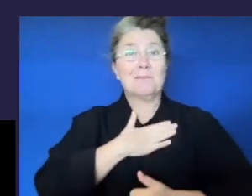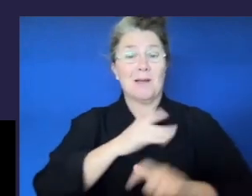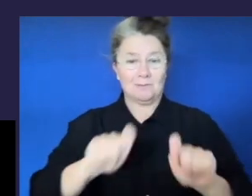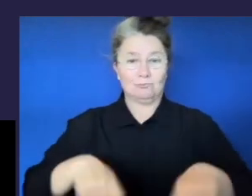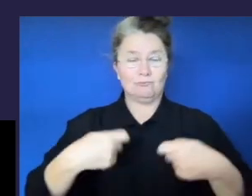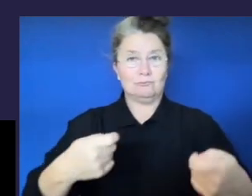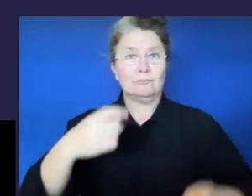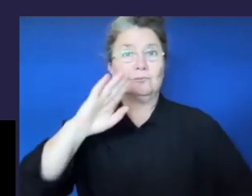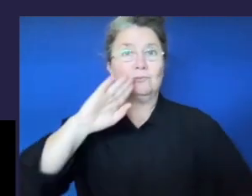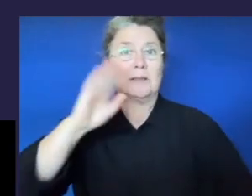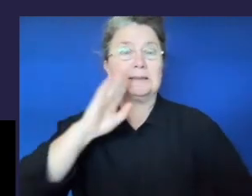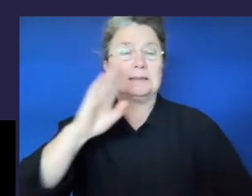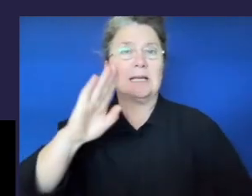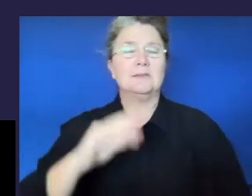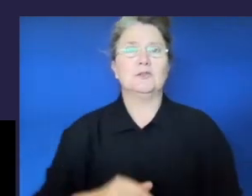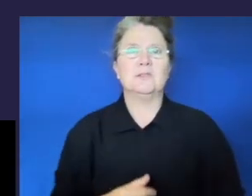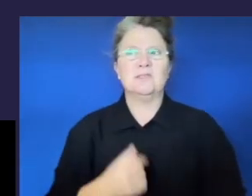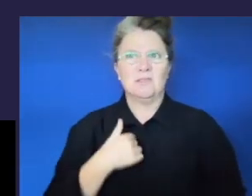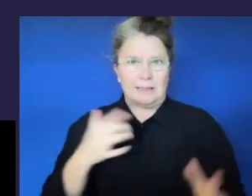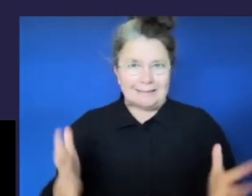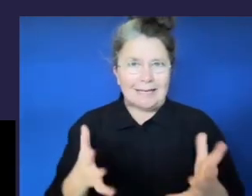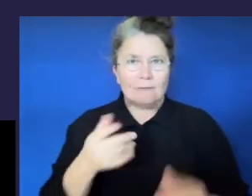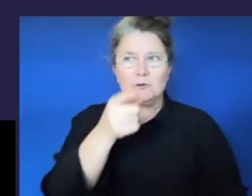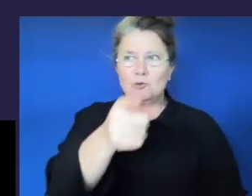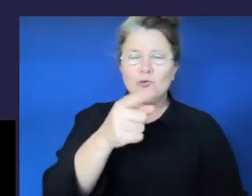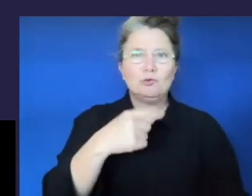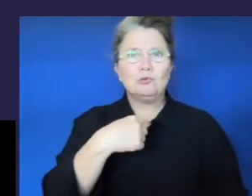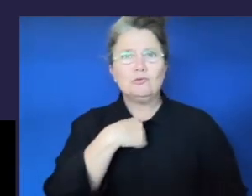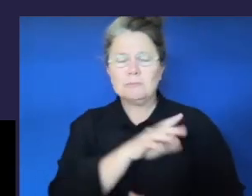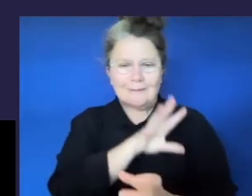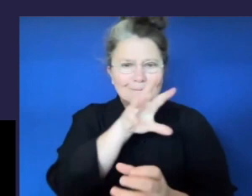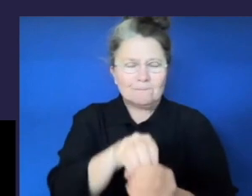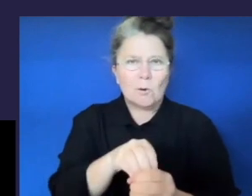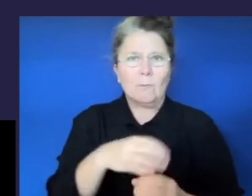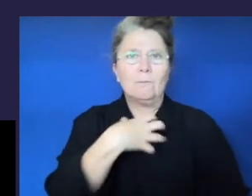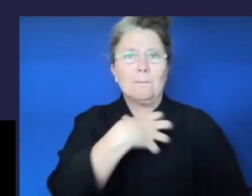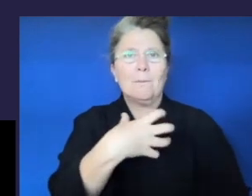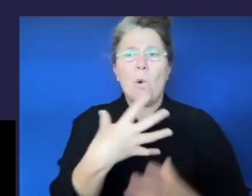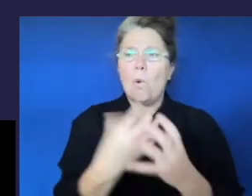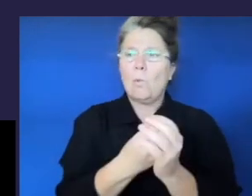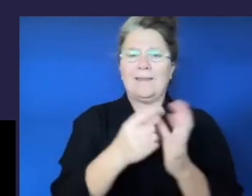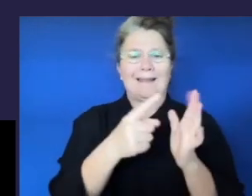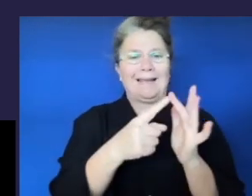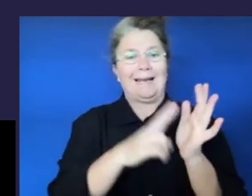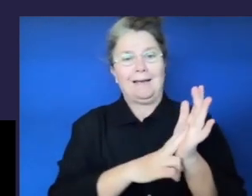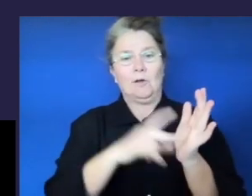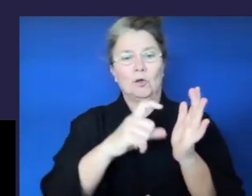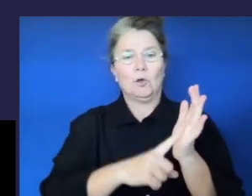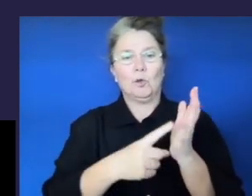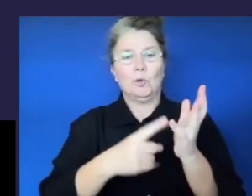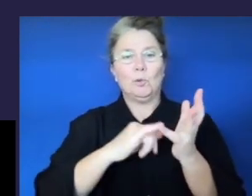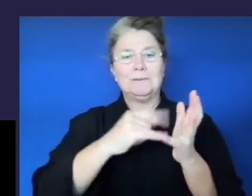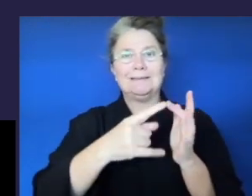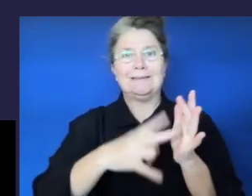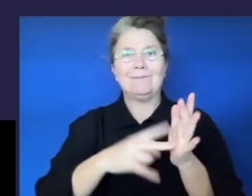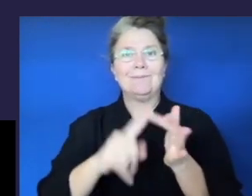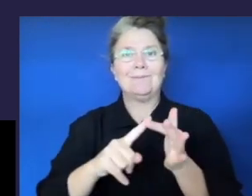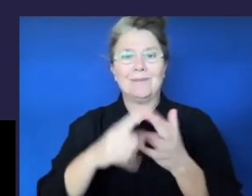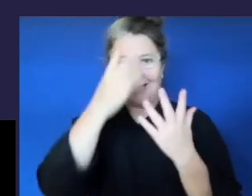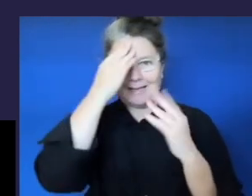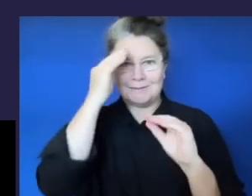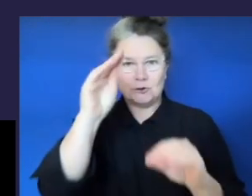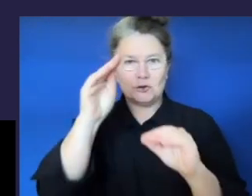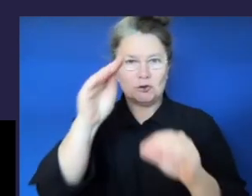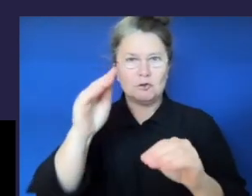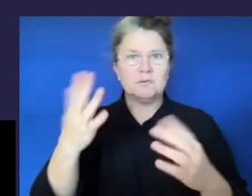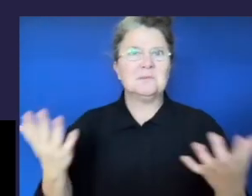further professional learning around inclusive education, given that this is just a small little snapshot of what inclusive education is and how it